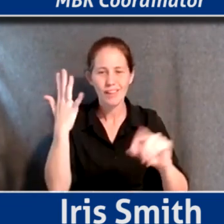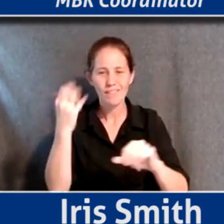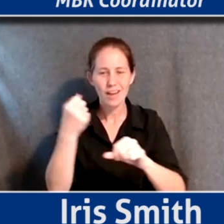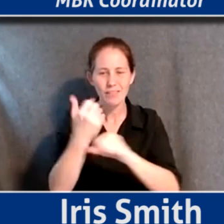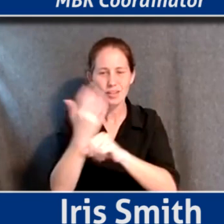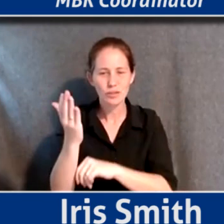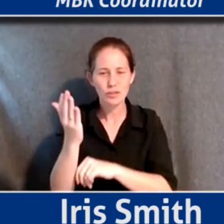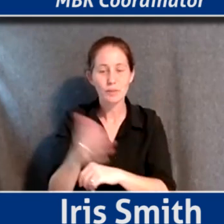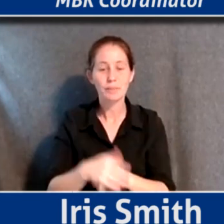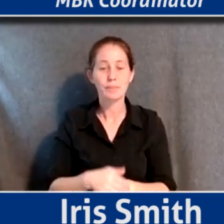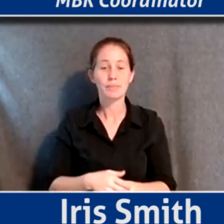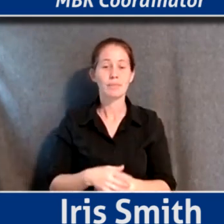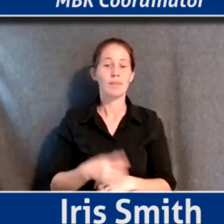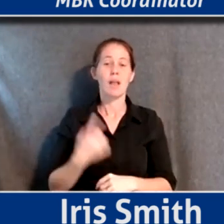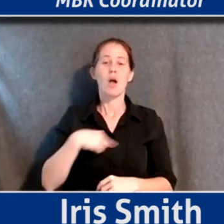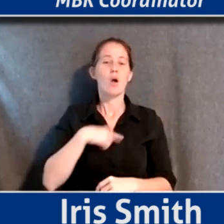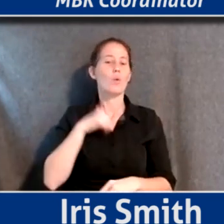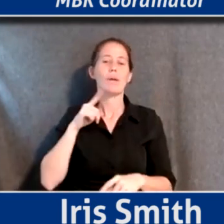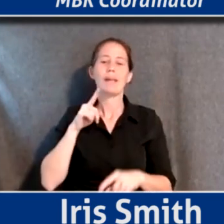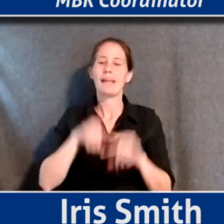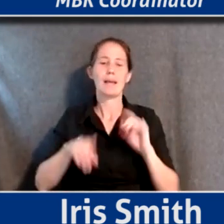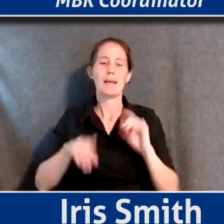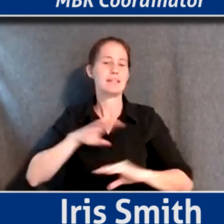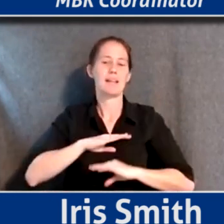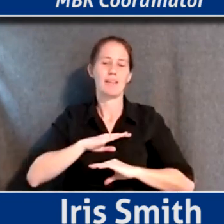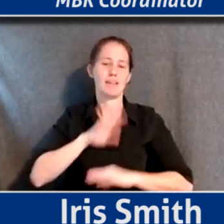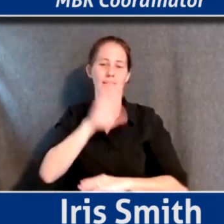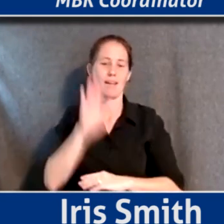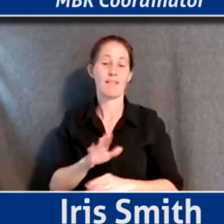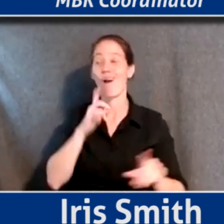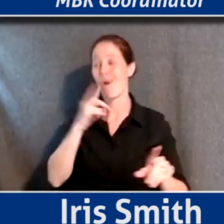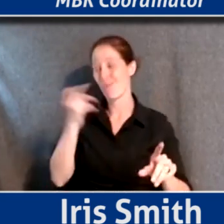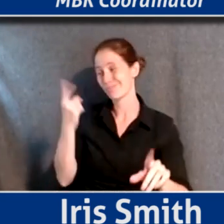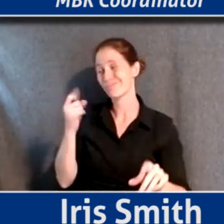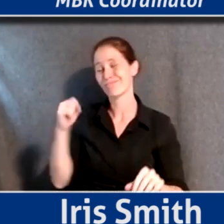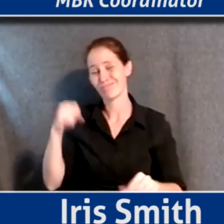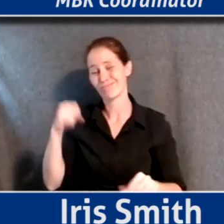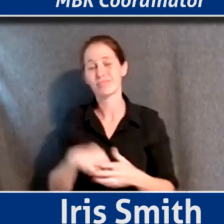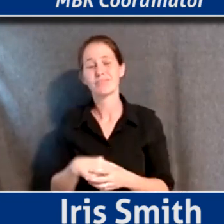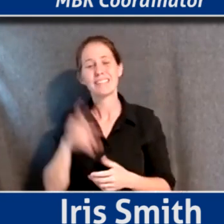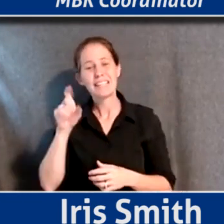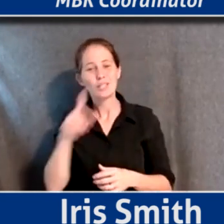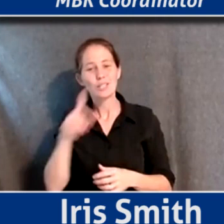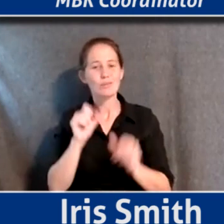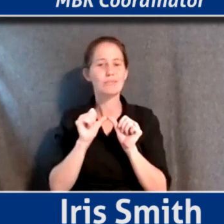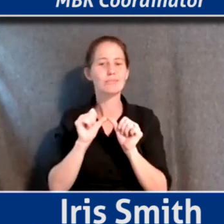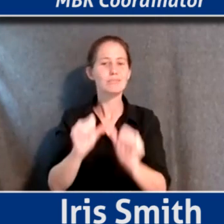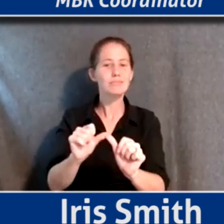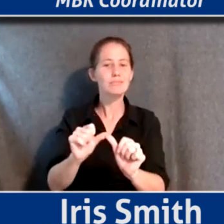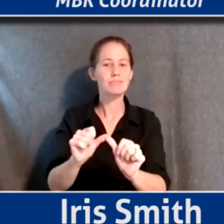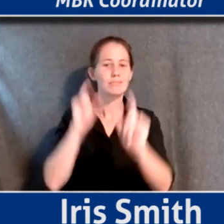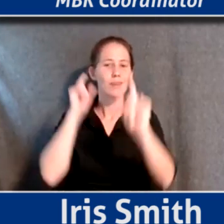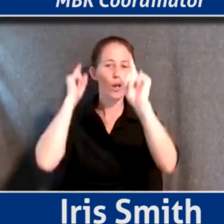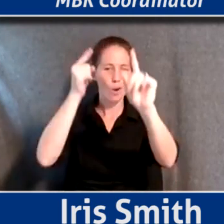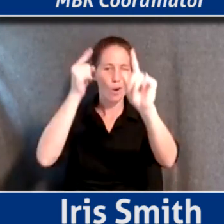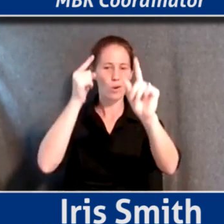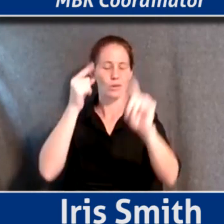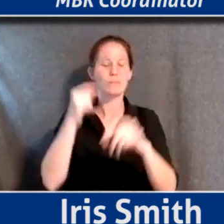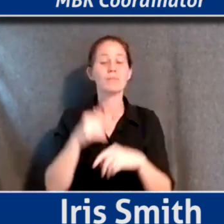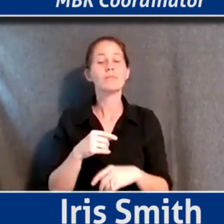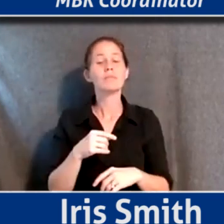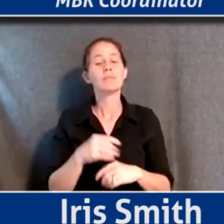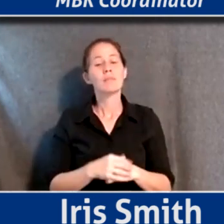Josiah, we can never be satisfied. We have to... I hear that. We have to keep striving. That's the point. Yeah.